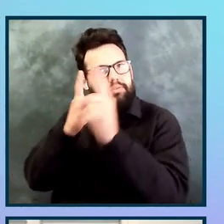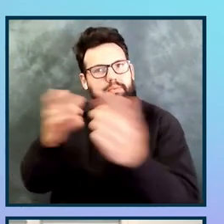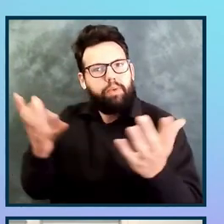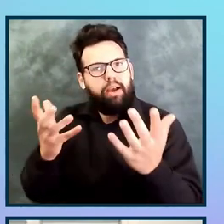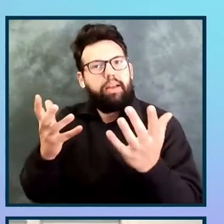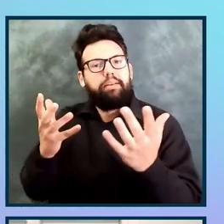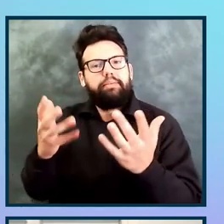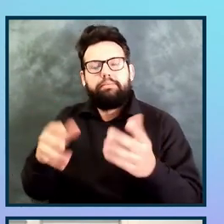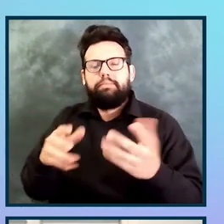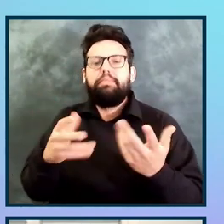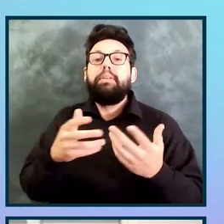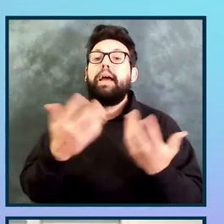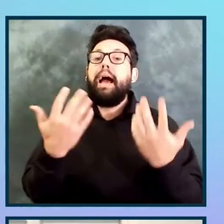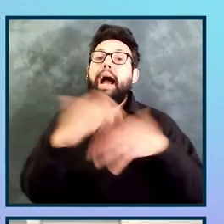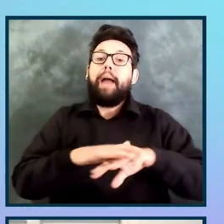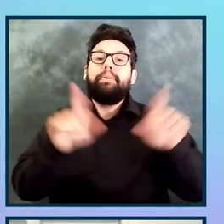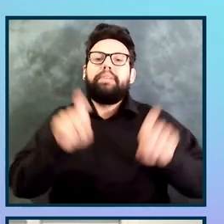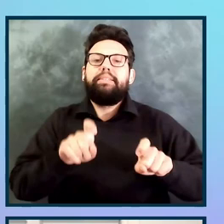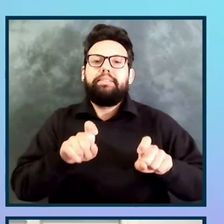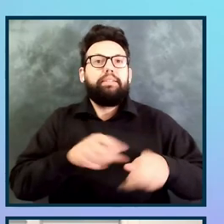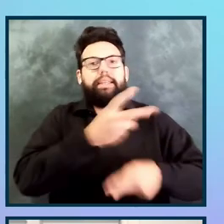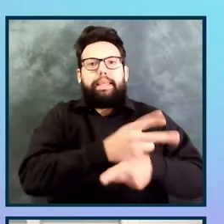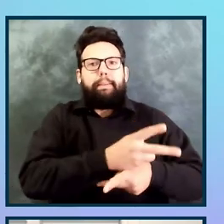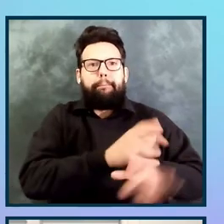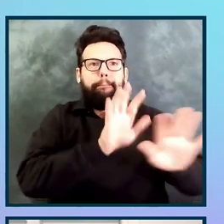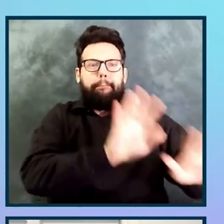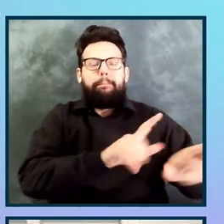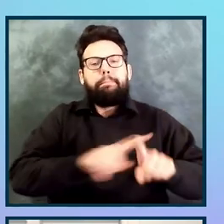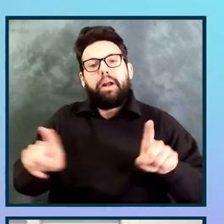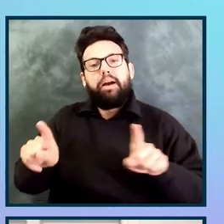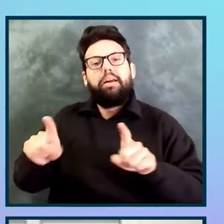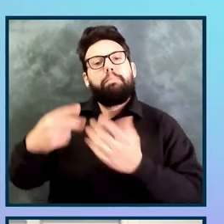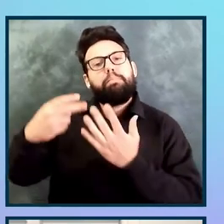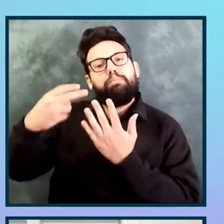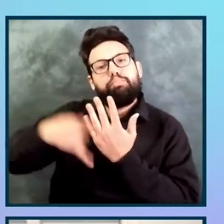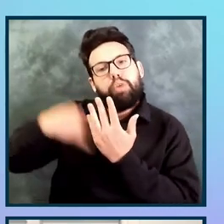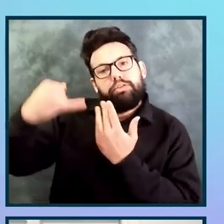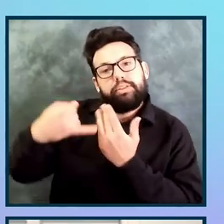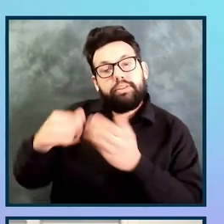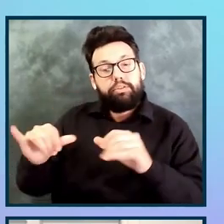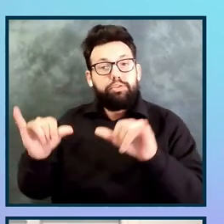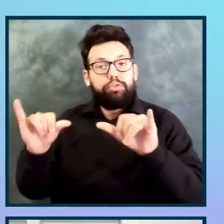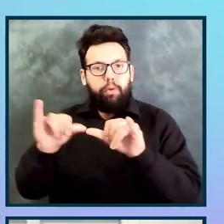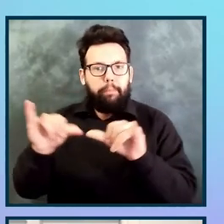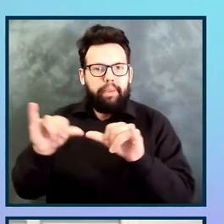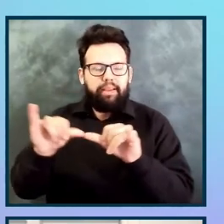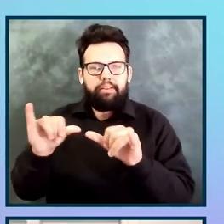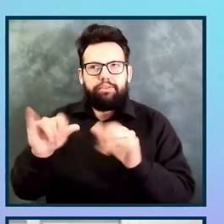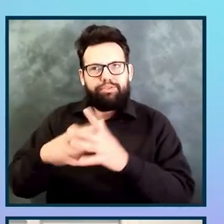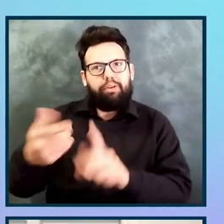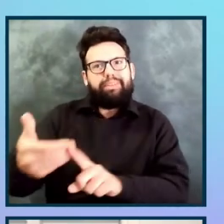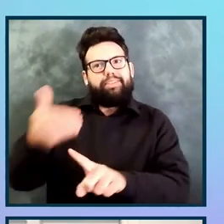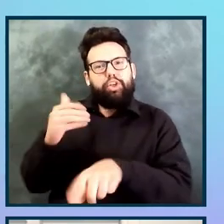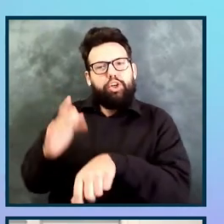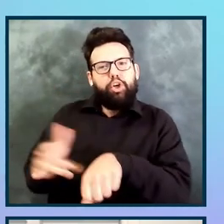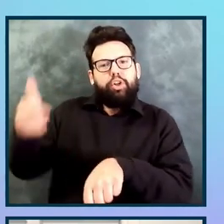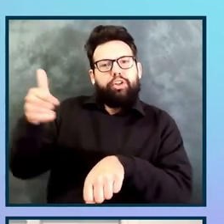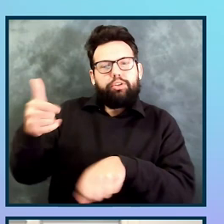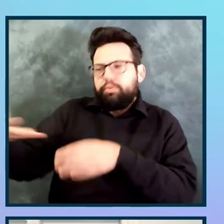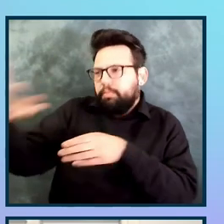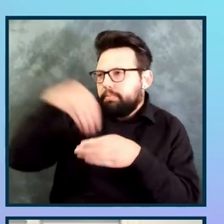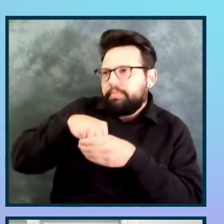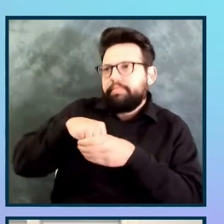But we wanted to see if we could start scoping earlier to improve the product stakeholder engagement and that scoping